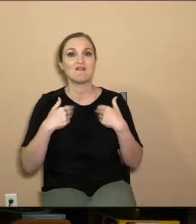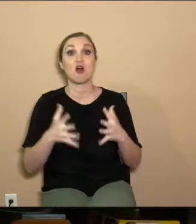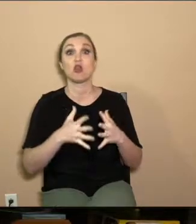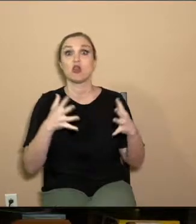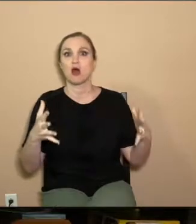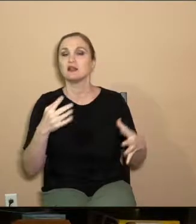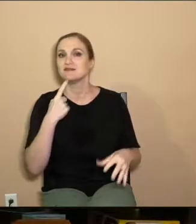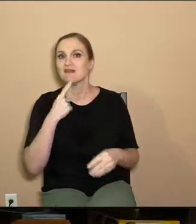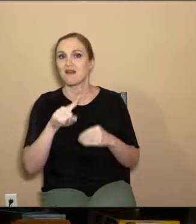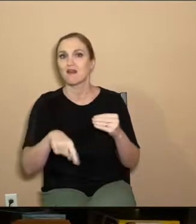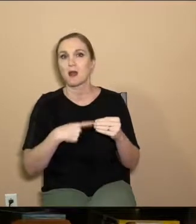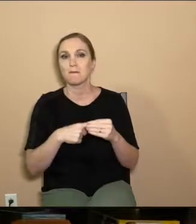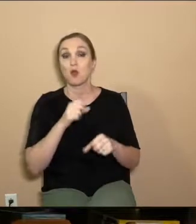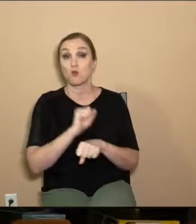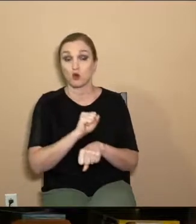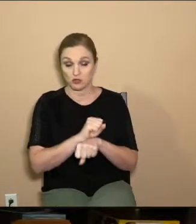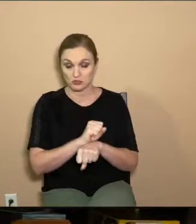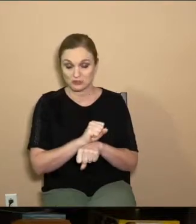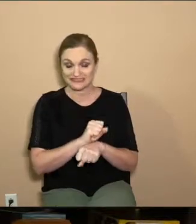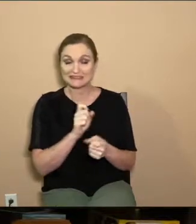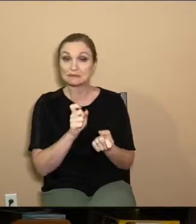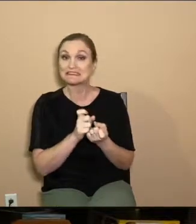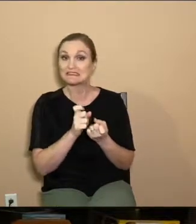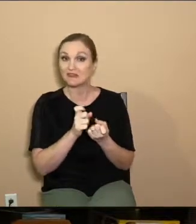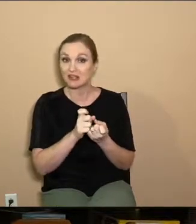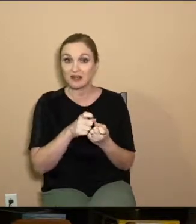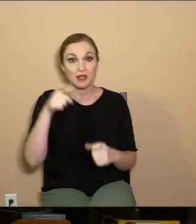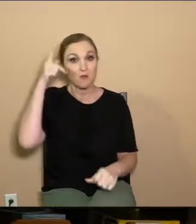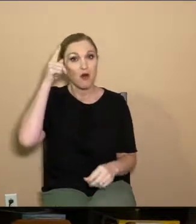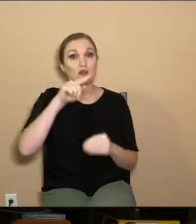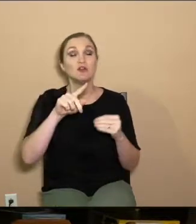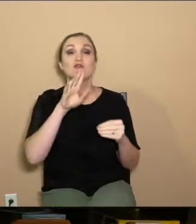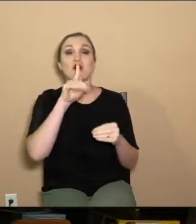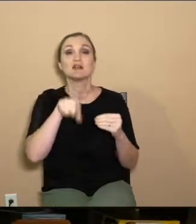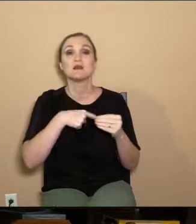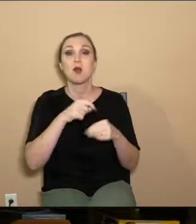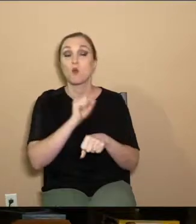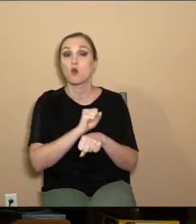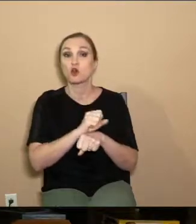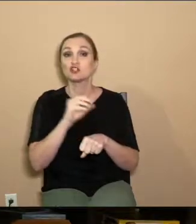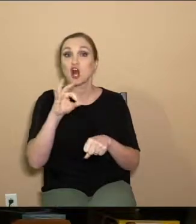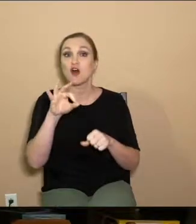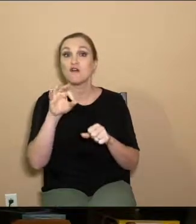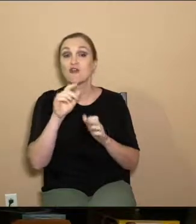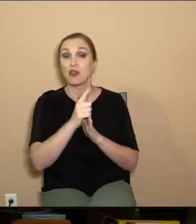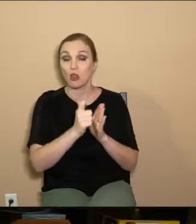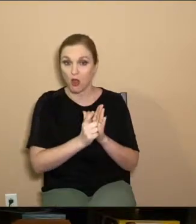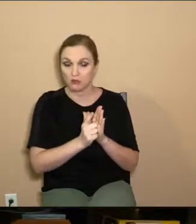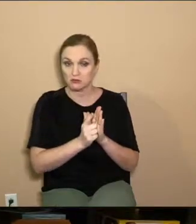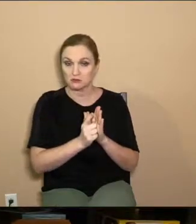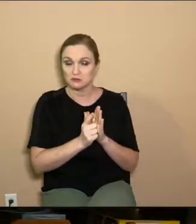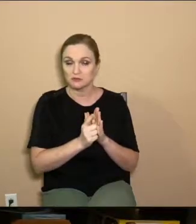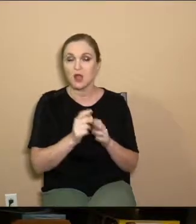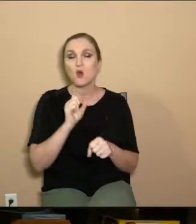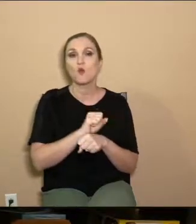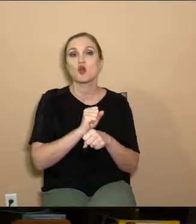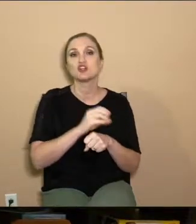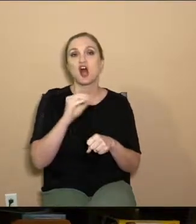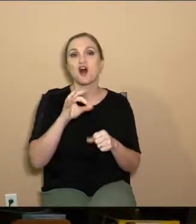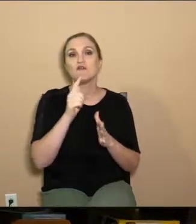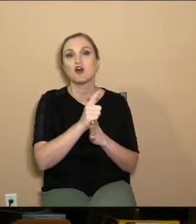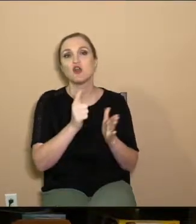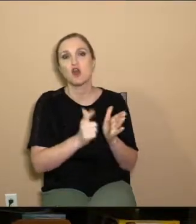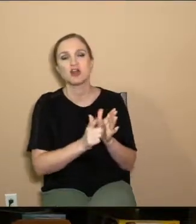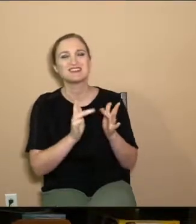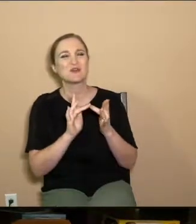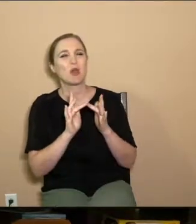to say about works. Specifically, Paul talks about works of the law and works of the law as they relate